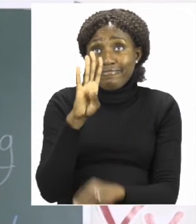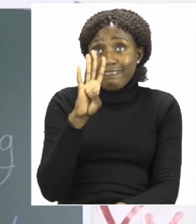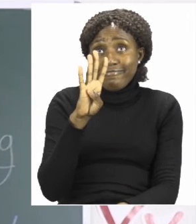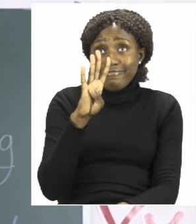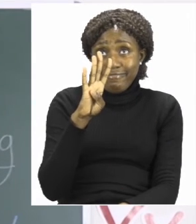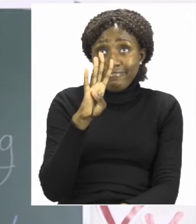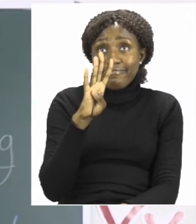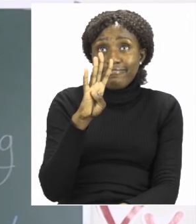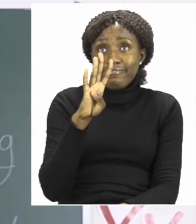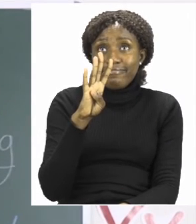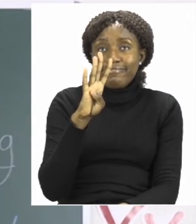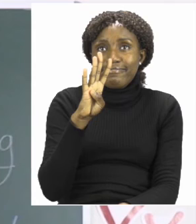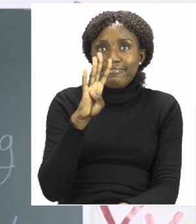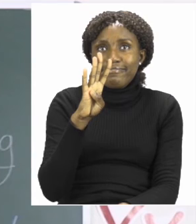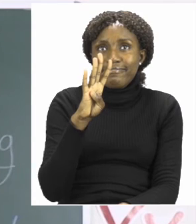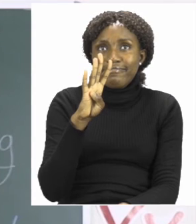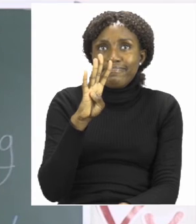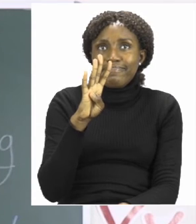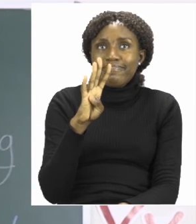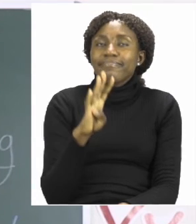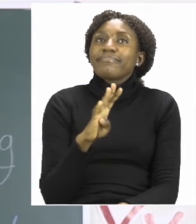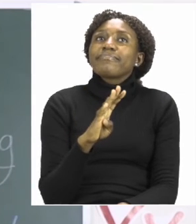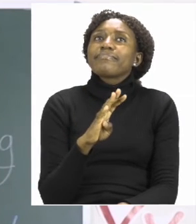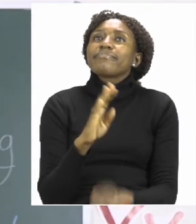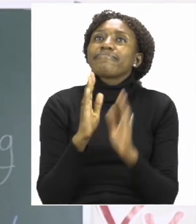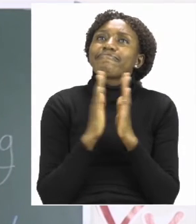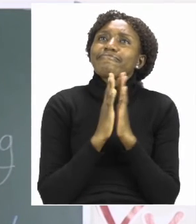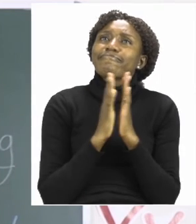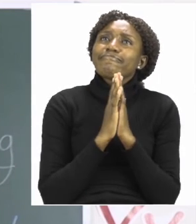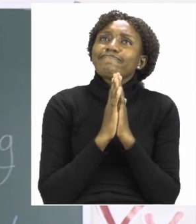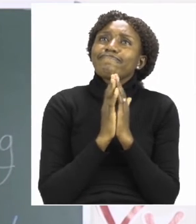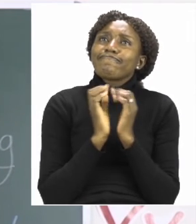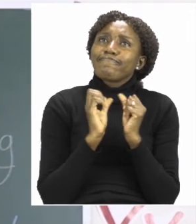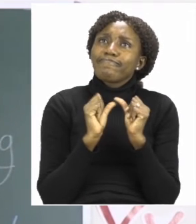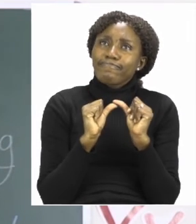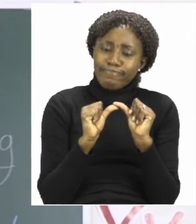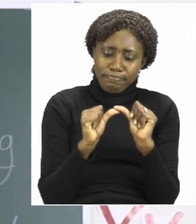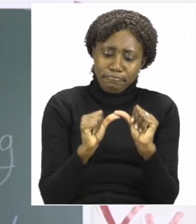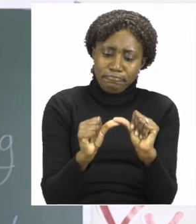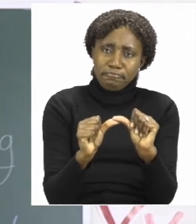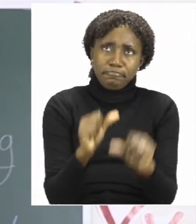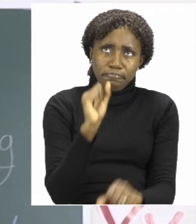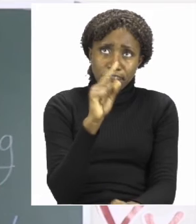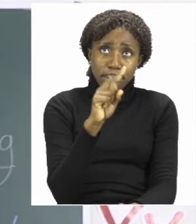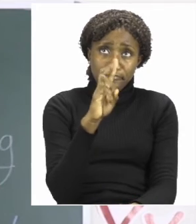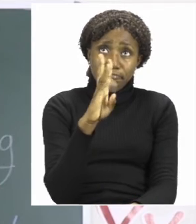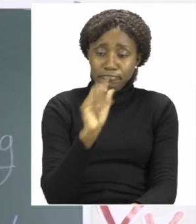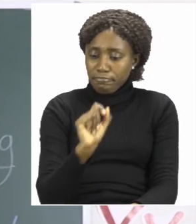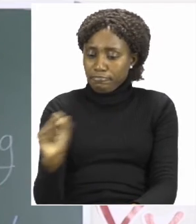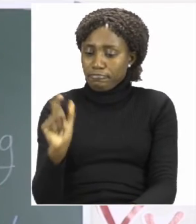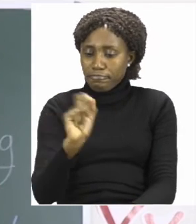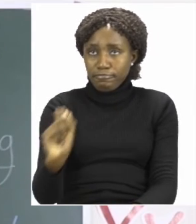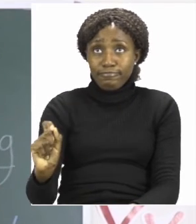looks like. Okay. Now boys and girls, I want you to go ahead